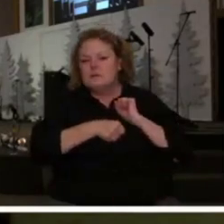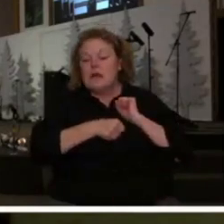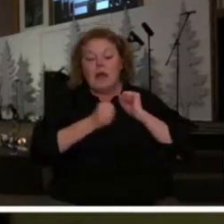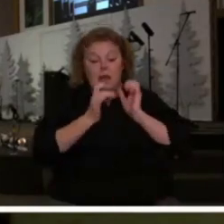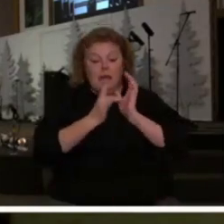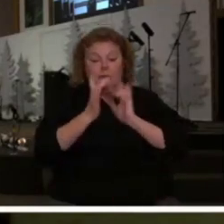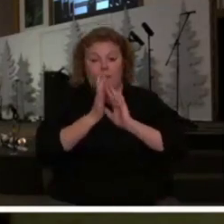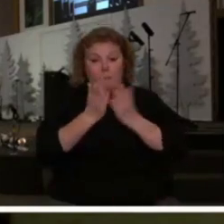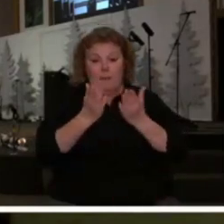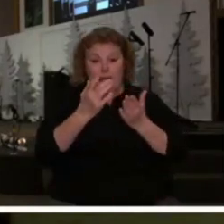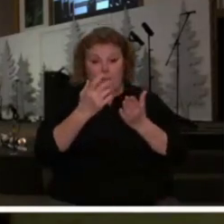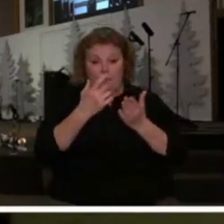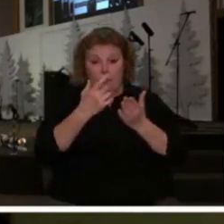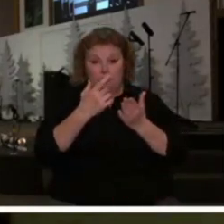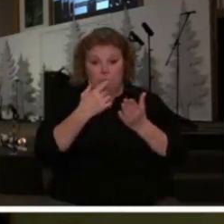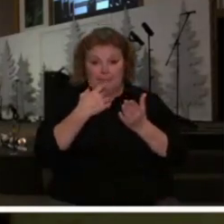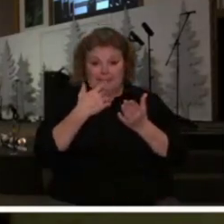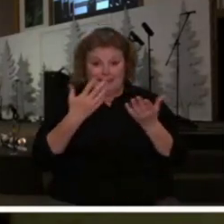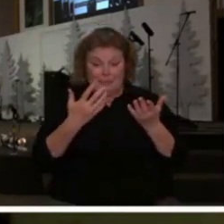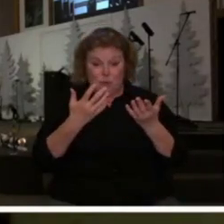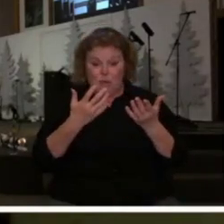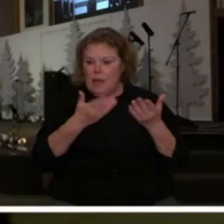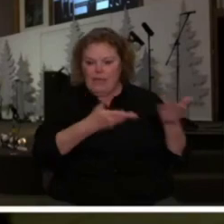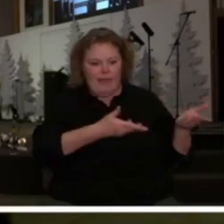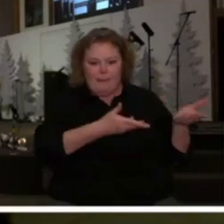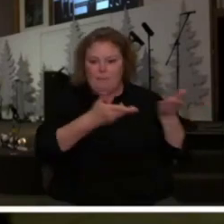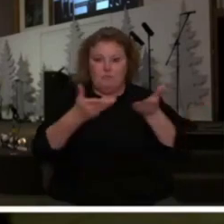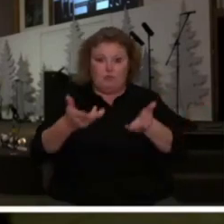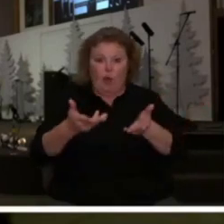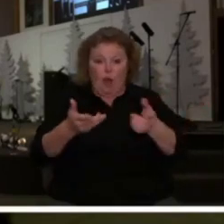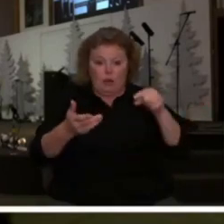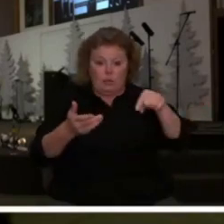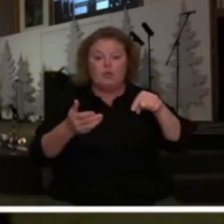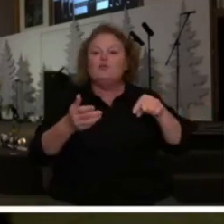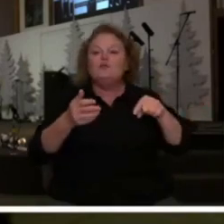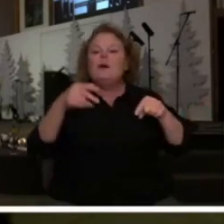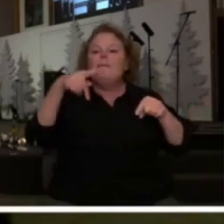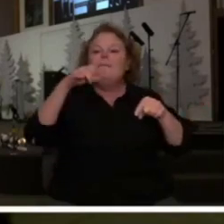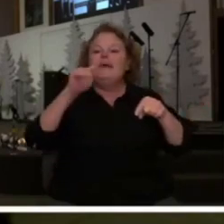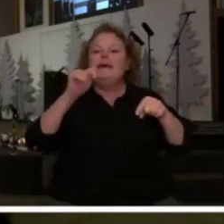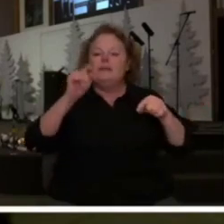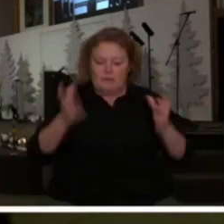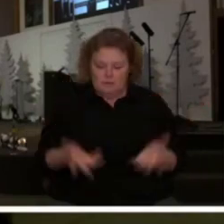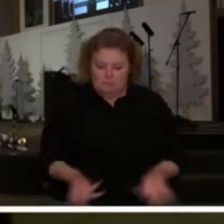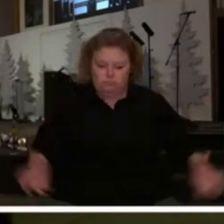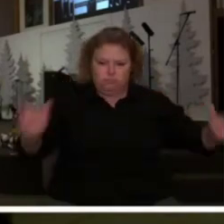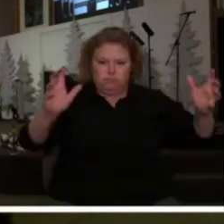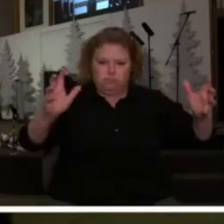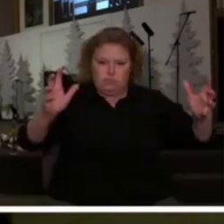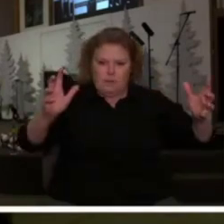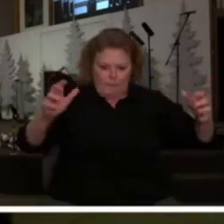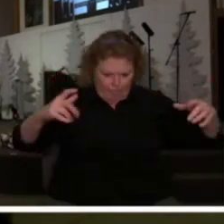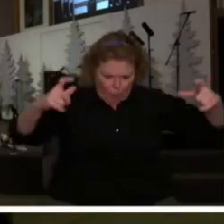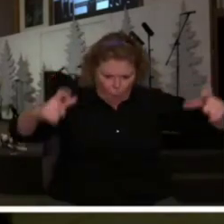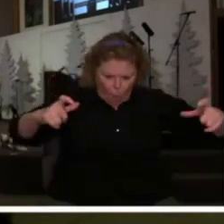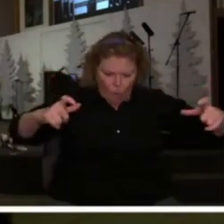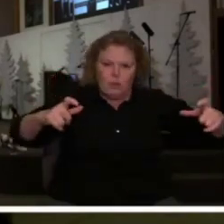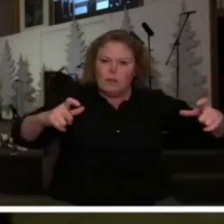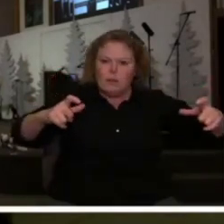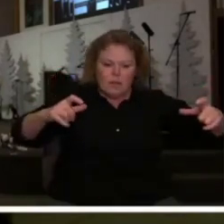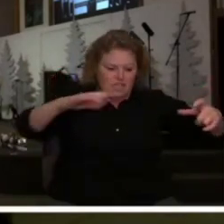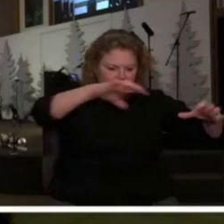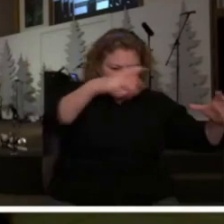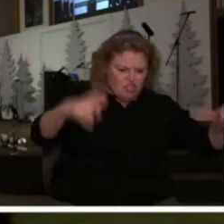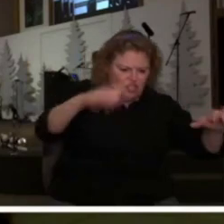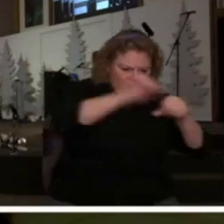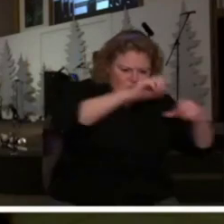says that they took him to the lion's pit den but it's really a pit in fact they take a stone off and they drop you in and it could have been pretty deep and